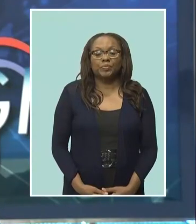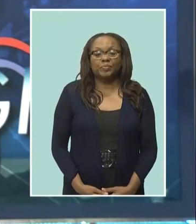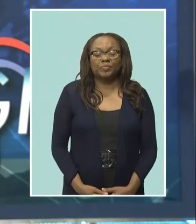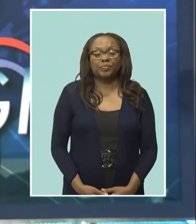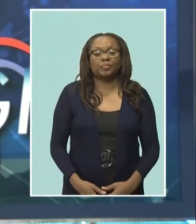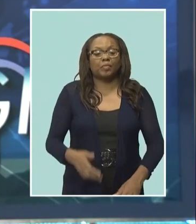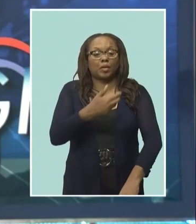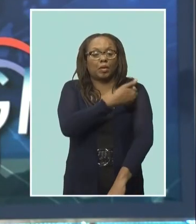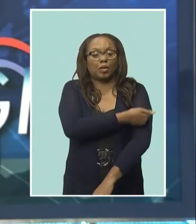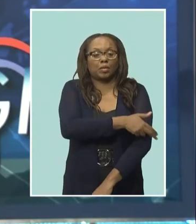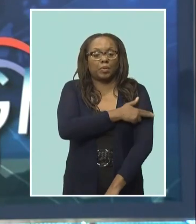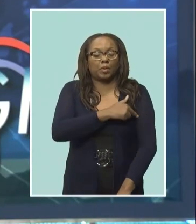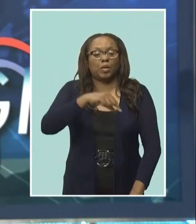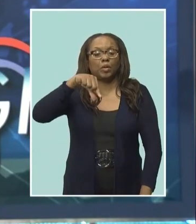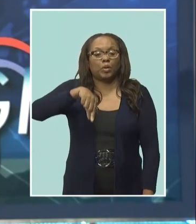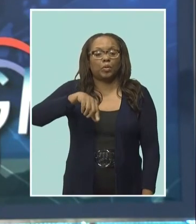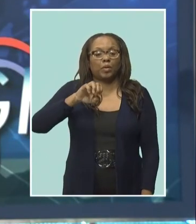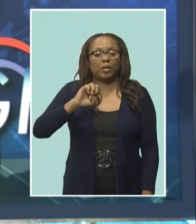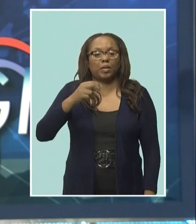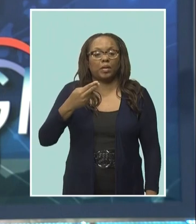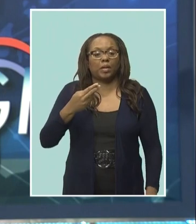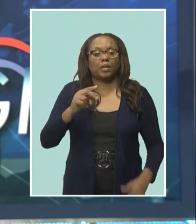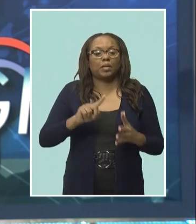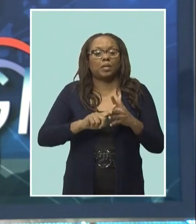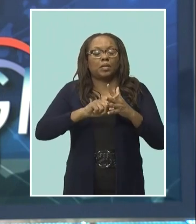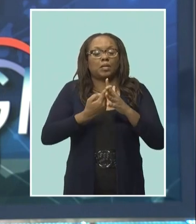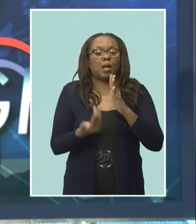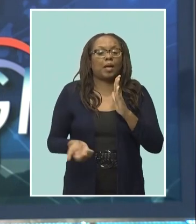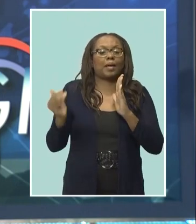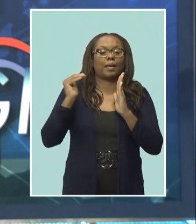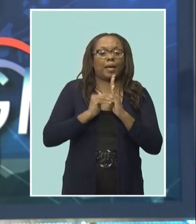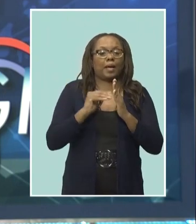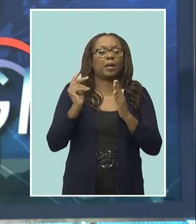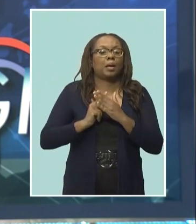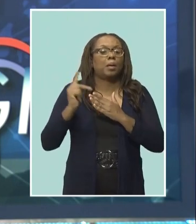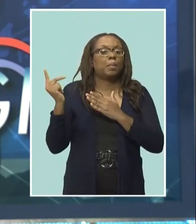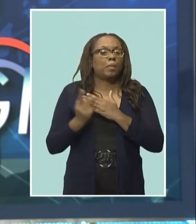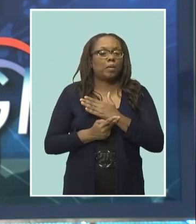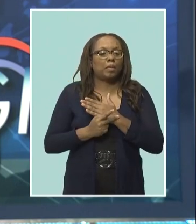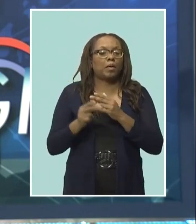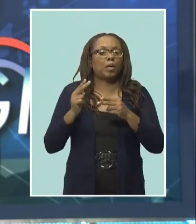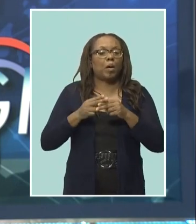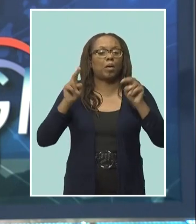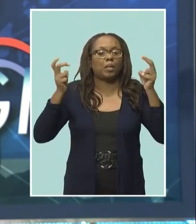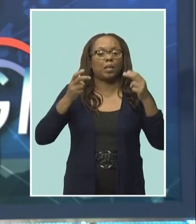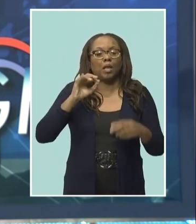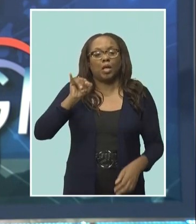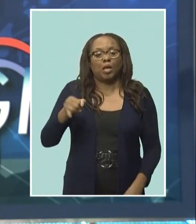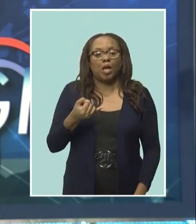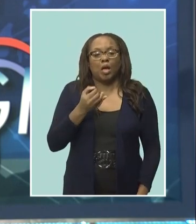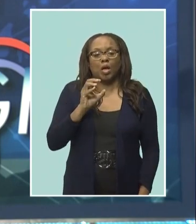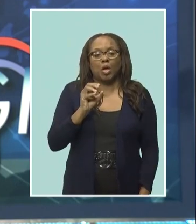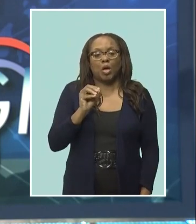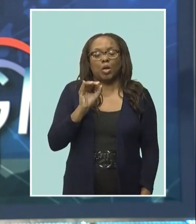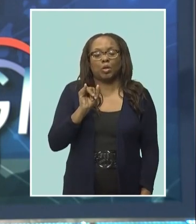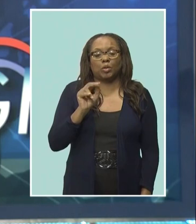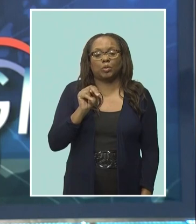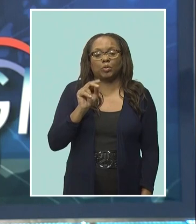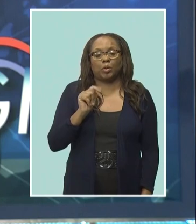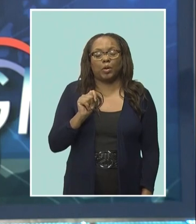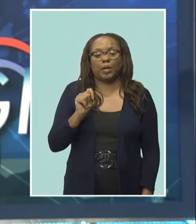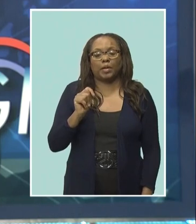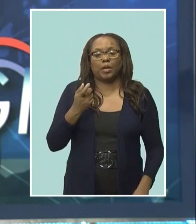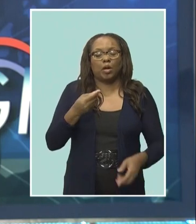The Queen Elizabeth Hospital has officially restarted its joint replacement program. It's come approximately 10 years after the program was